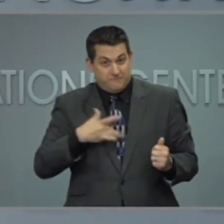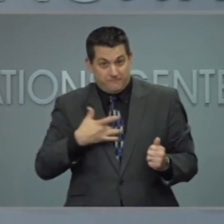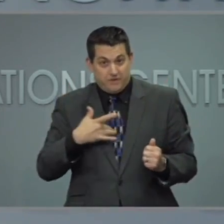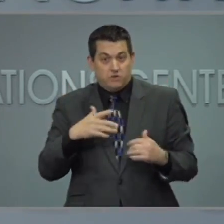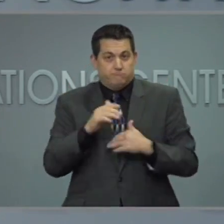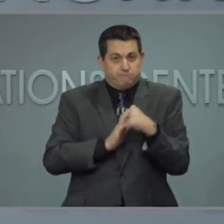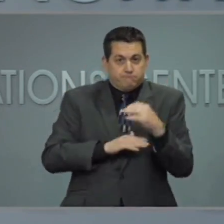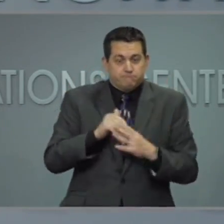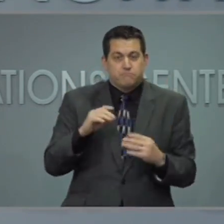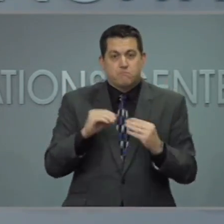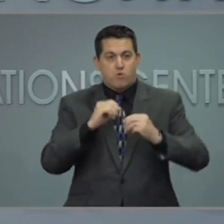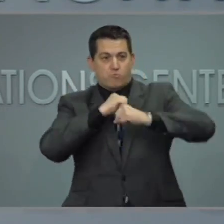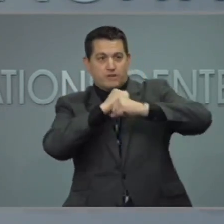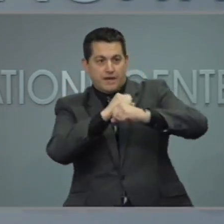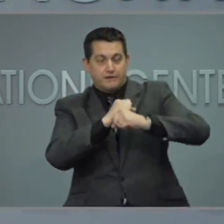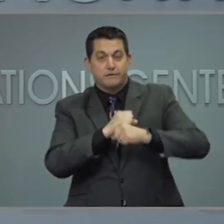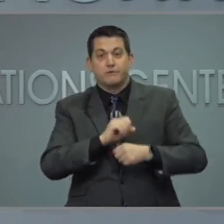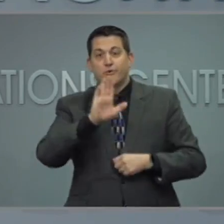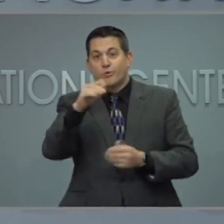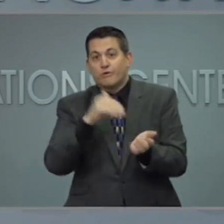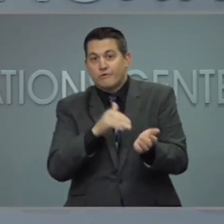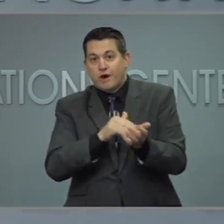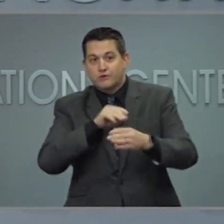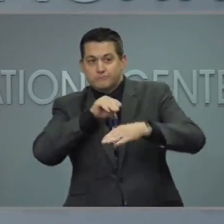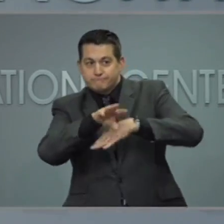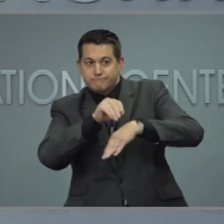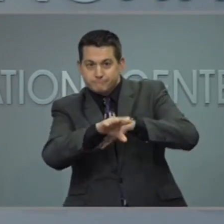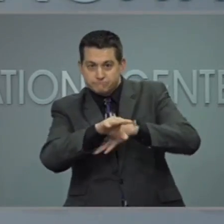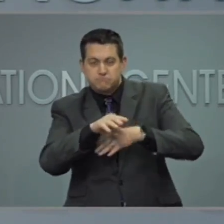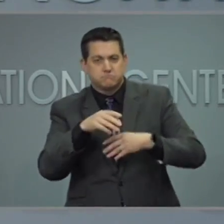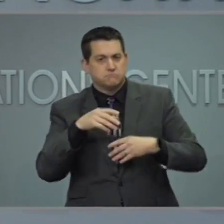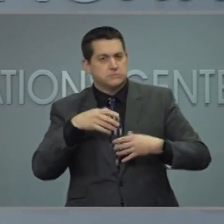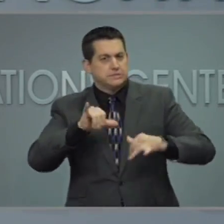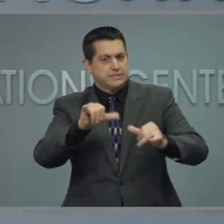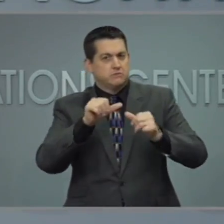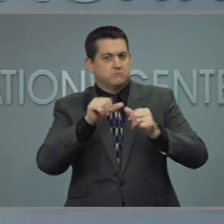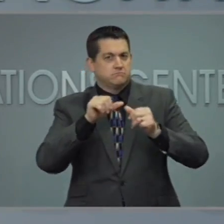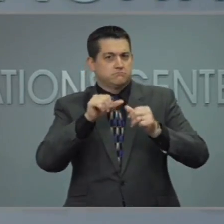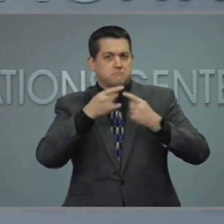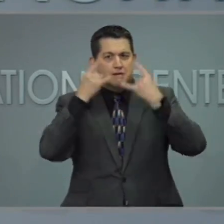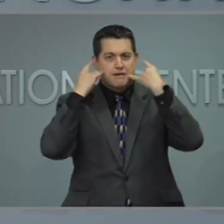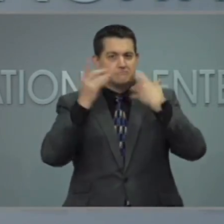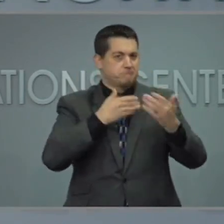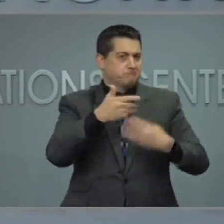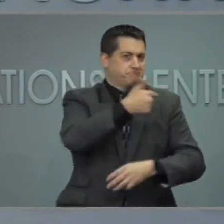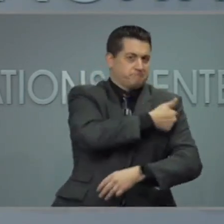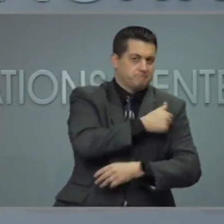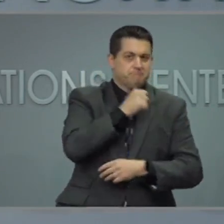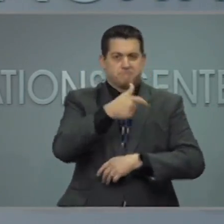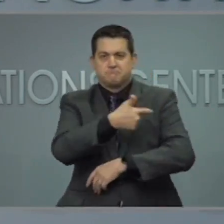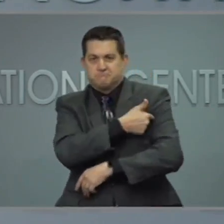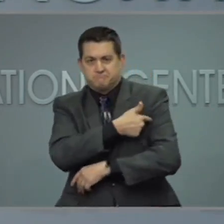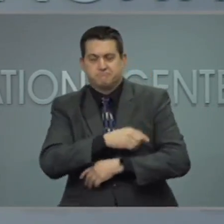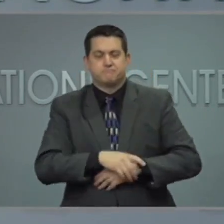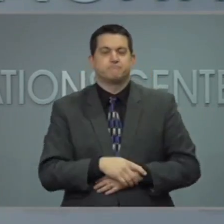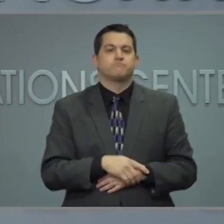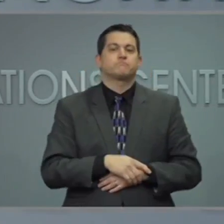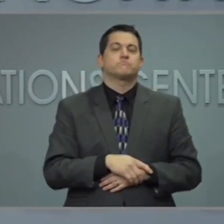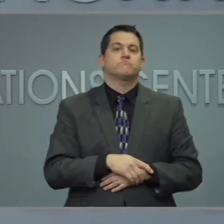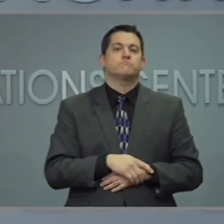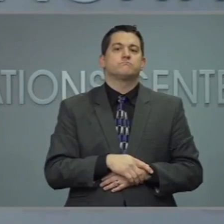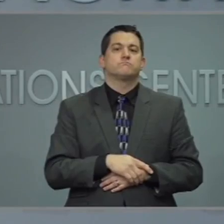or who has received advice from a doctor should continue to wear a mask. Now throughout this pandemic,